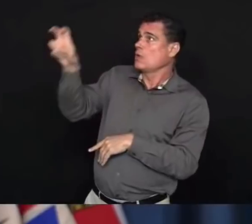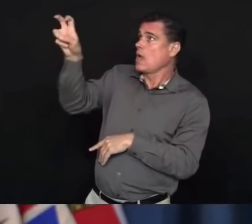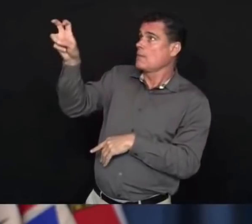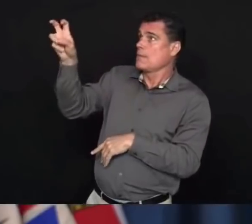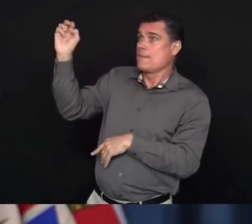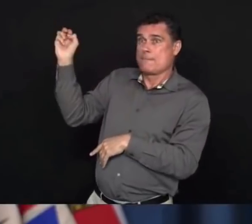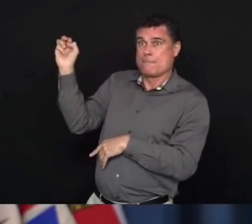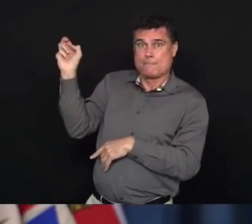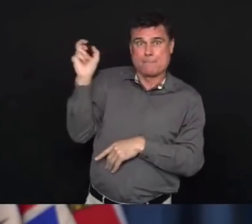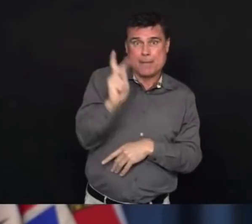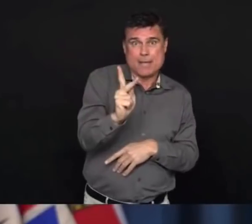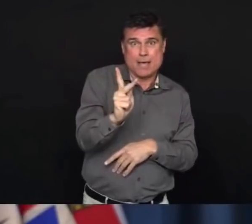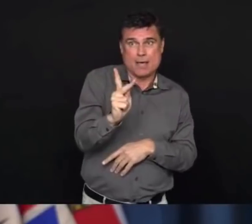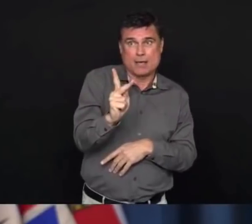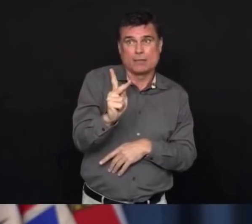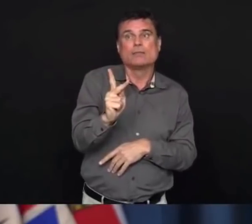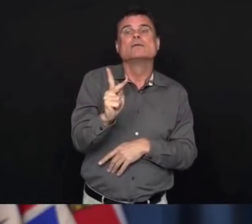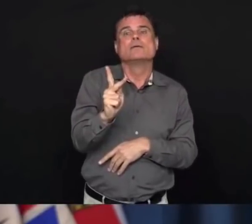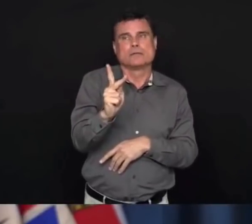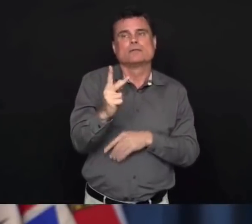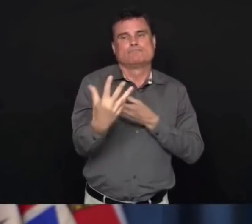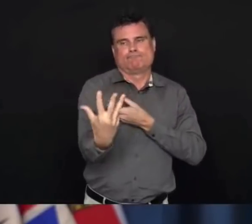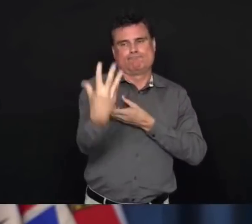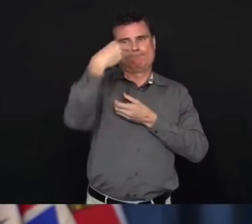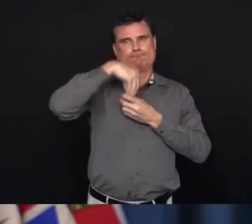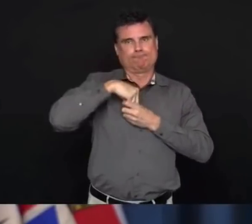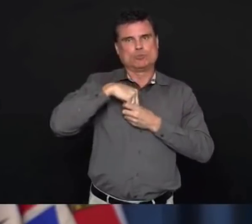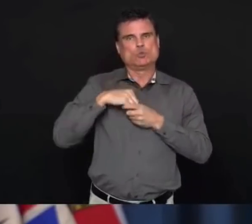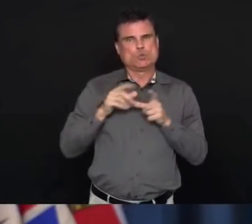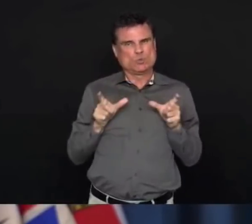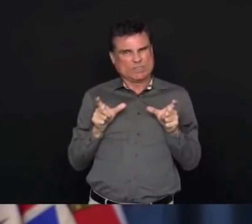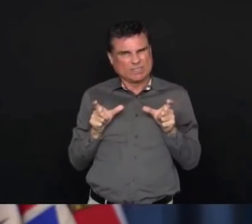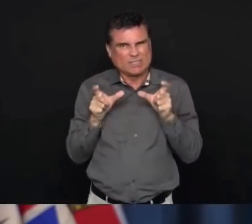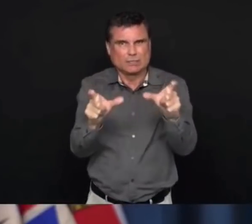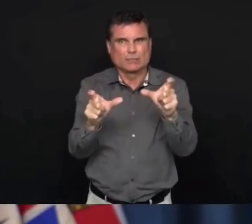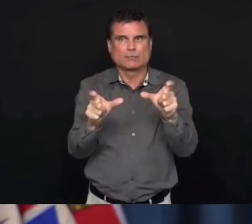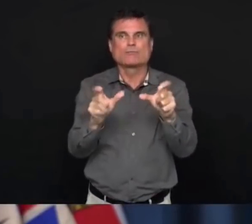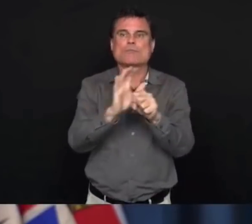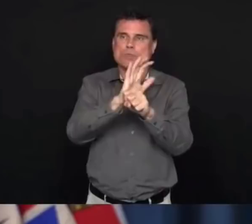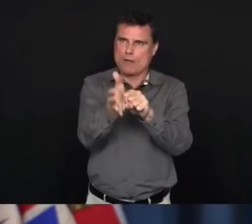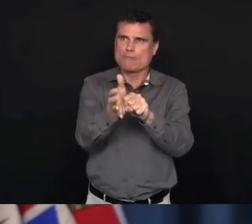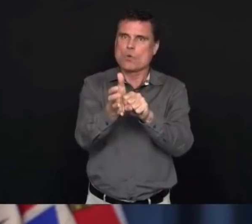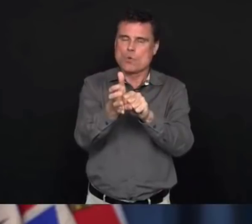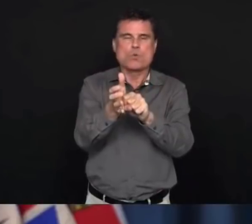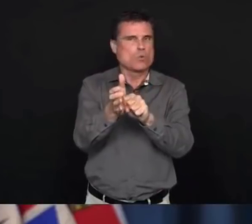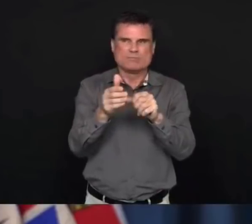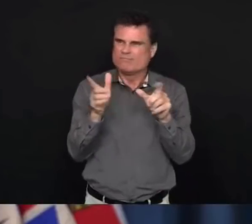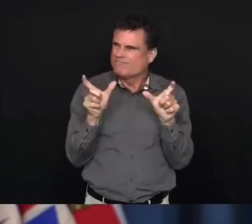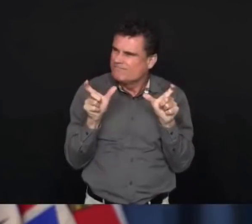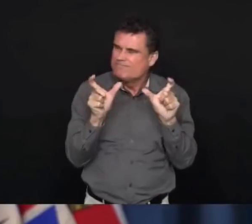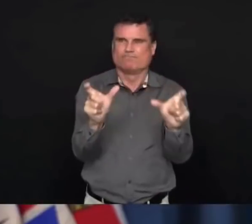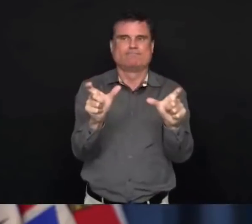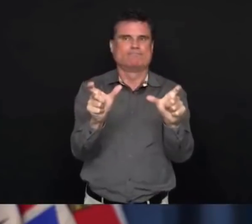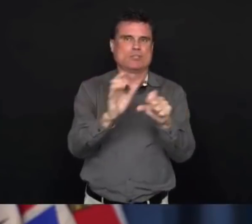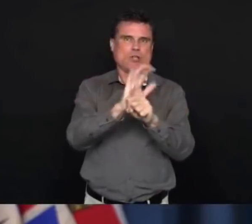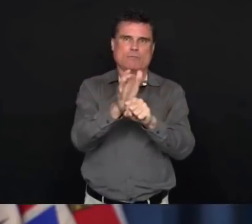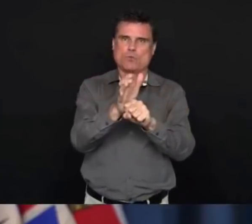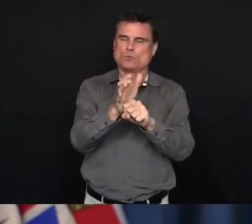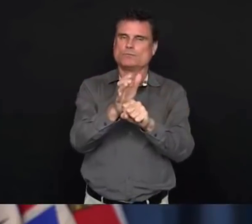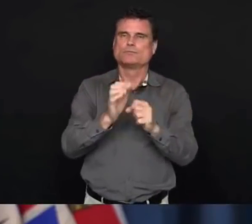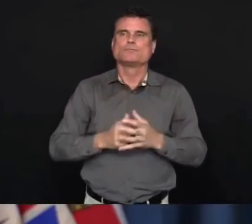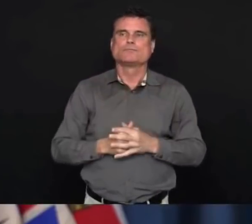self-isolate for 14 days when they come back to best protect both themselves, their families, and our communities across BC.